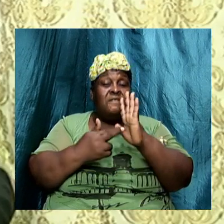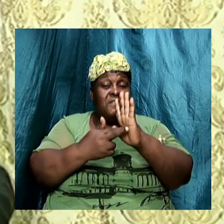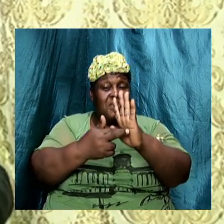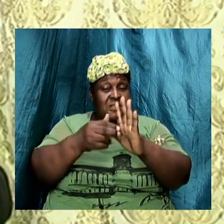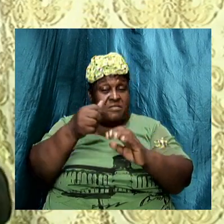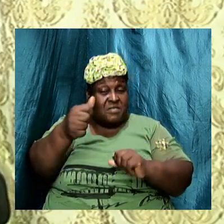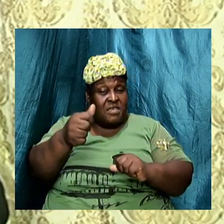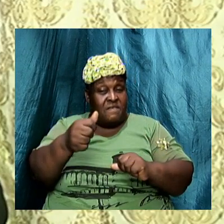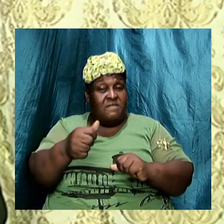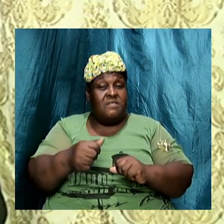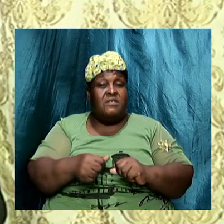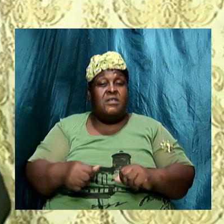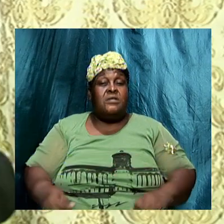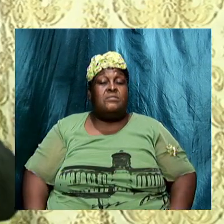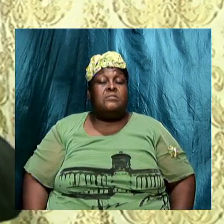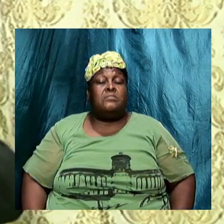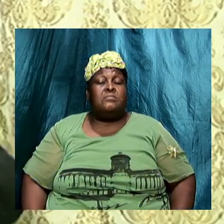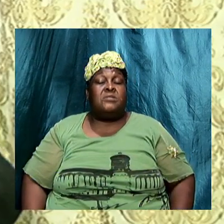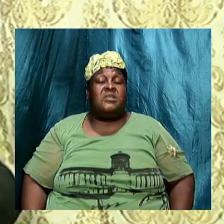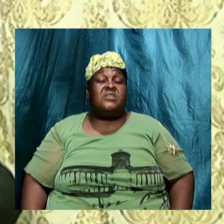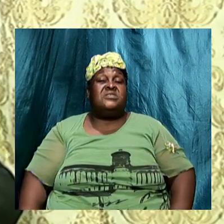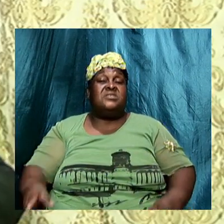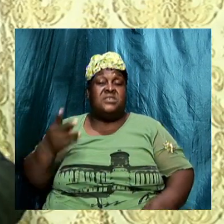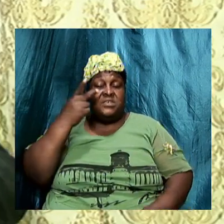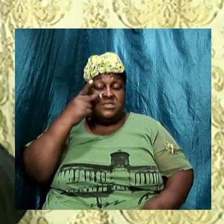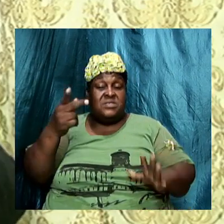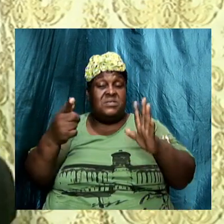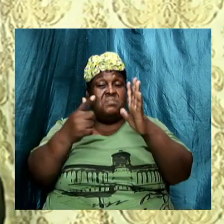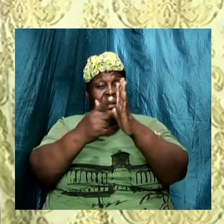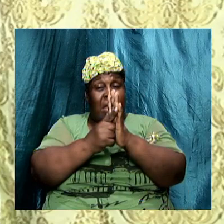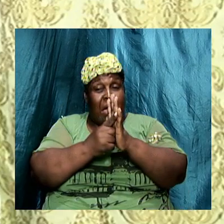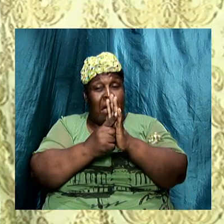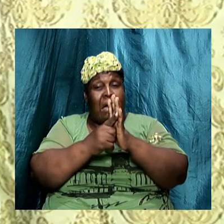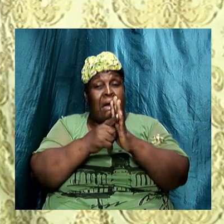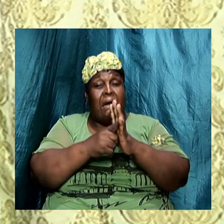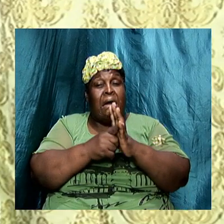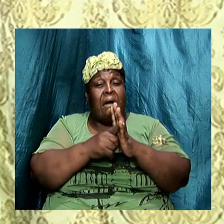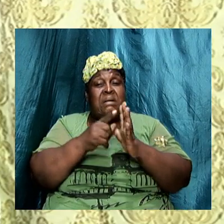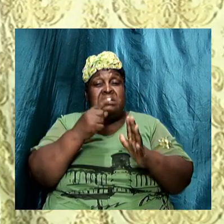to see some last pass and you going to see some things happen that support